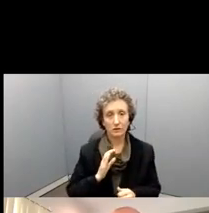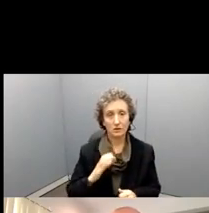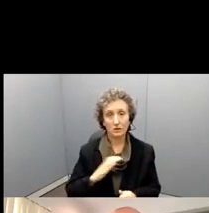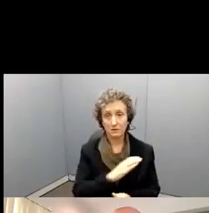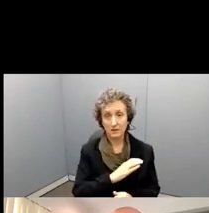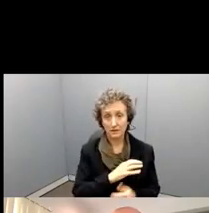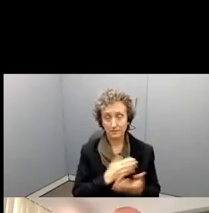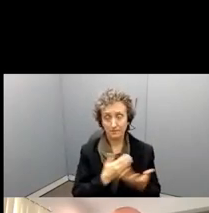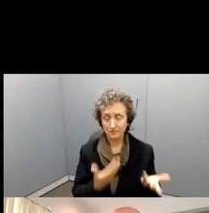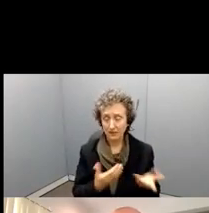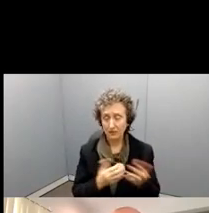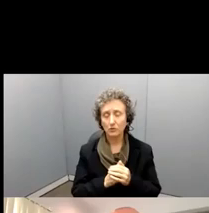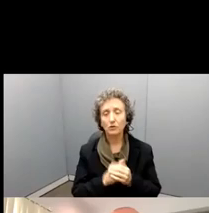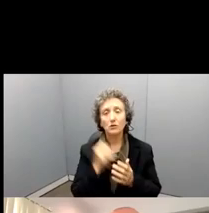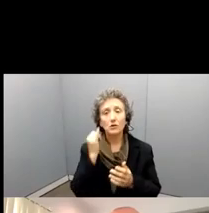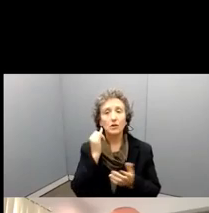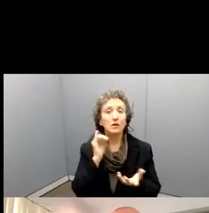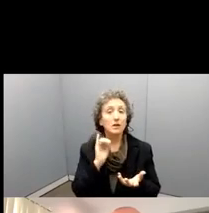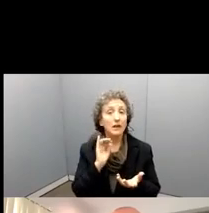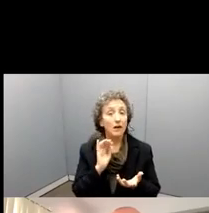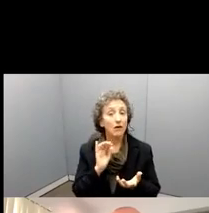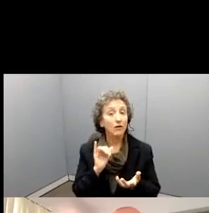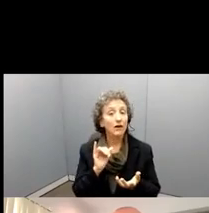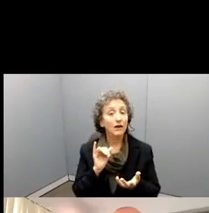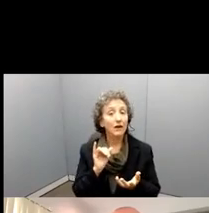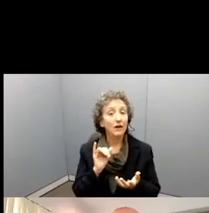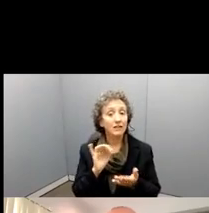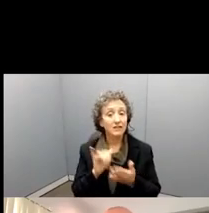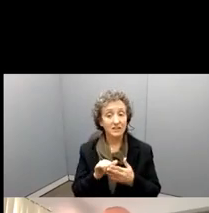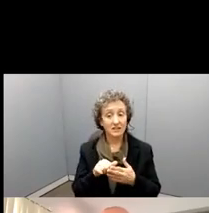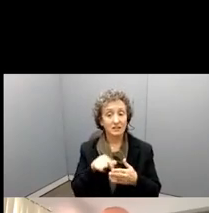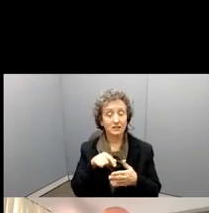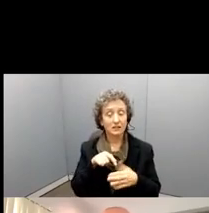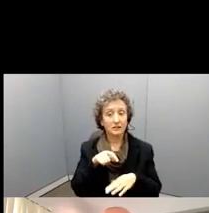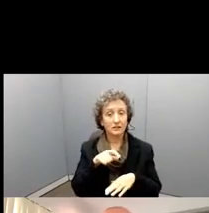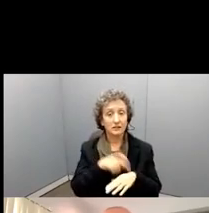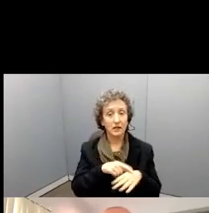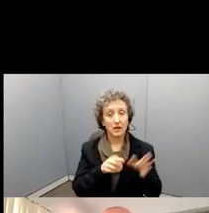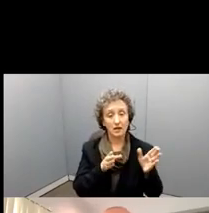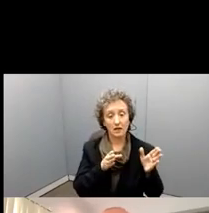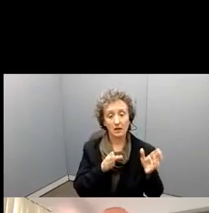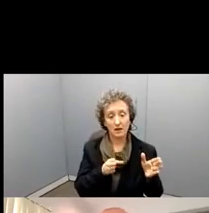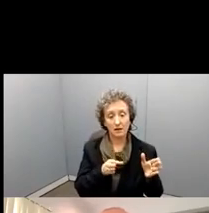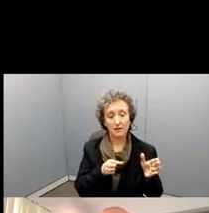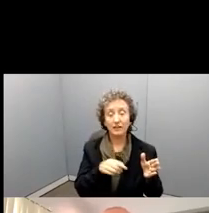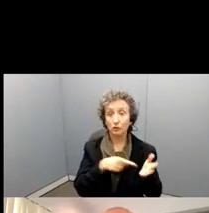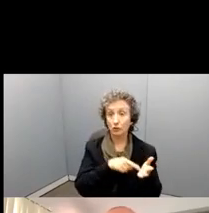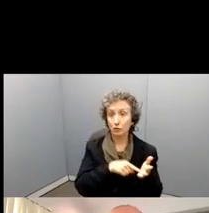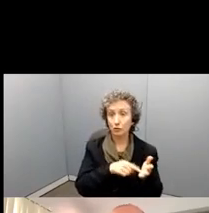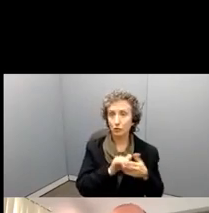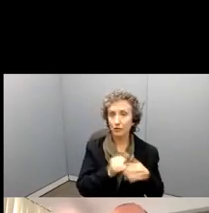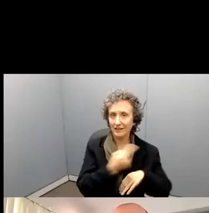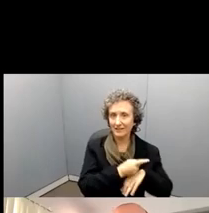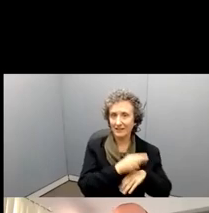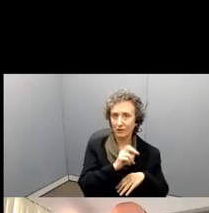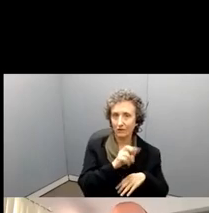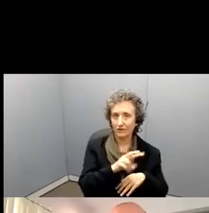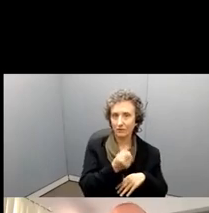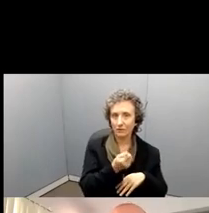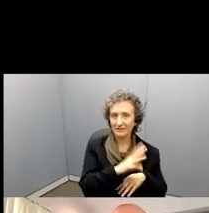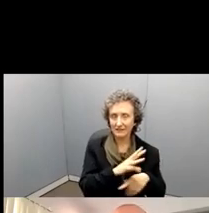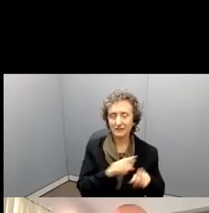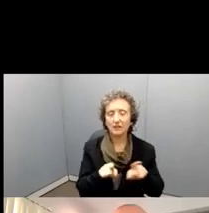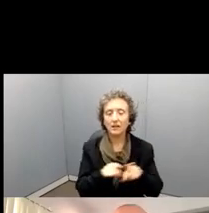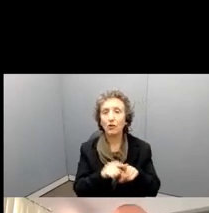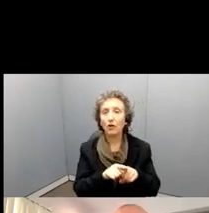if you are for, first of all, in this sort of time period, not only are the proposals due that day, but also the letters of recommendation are due